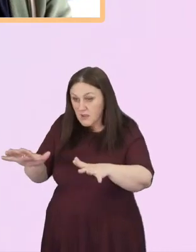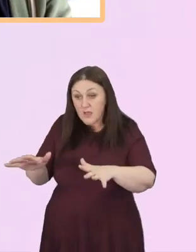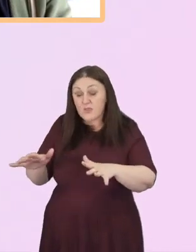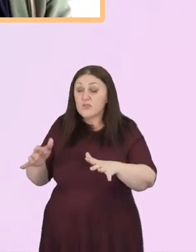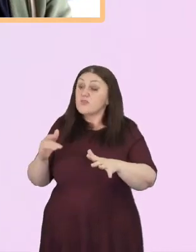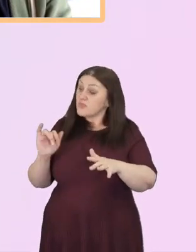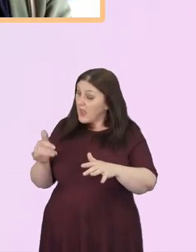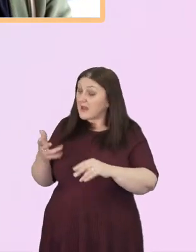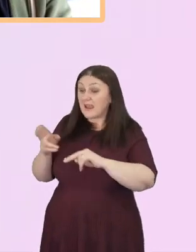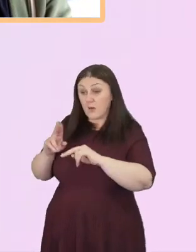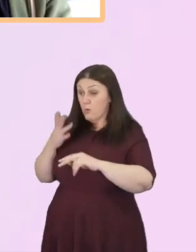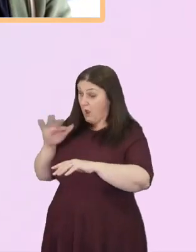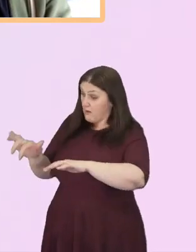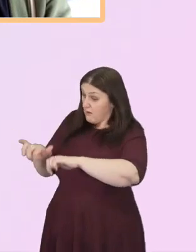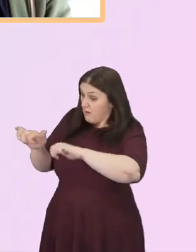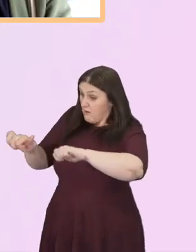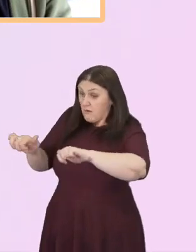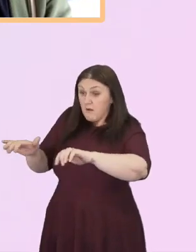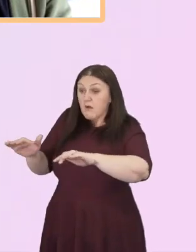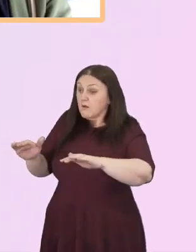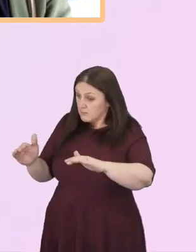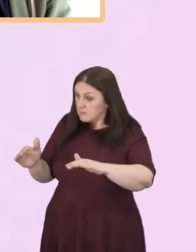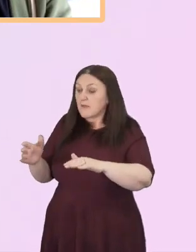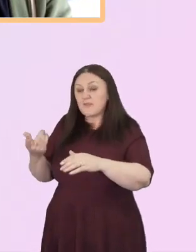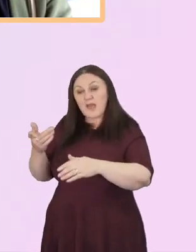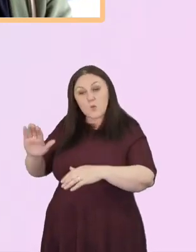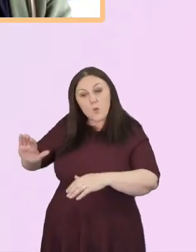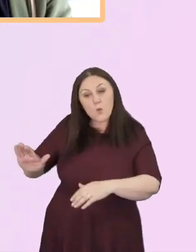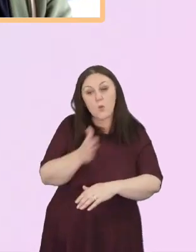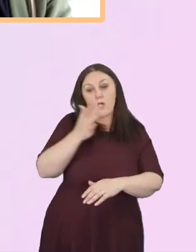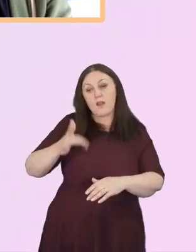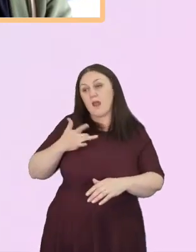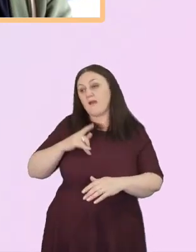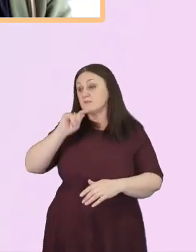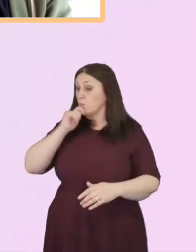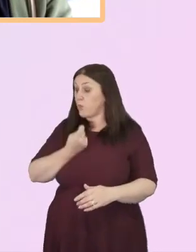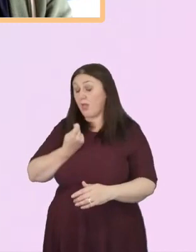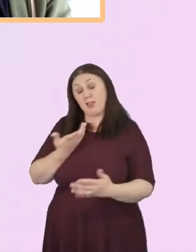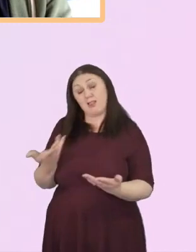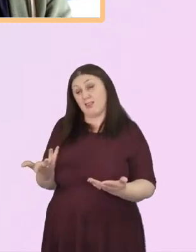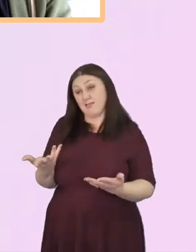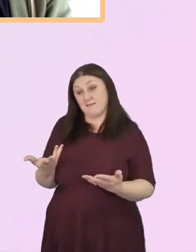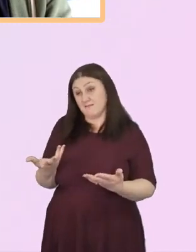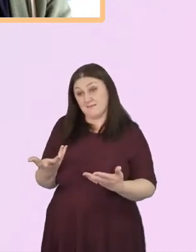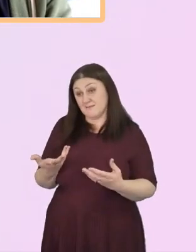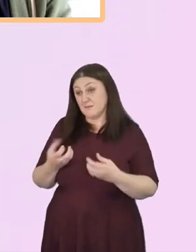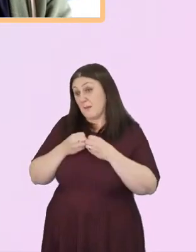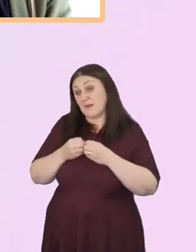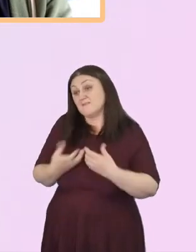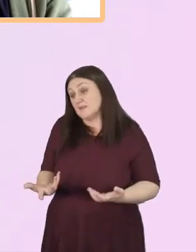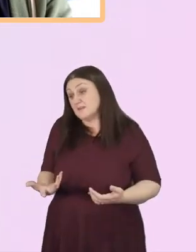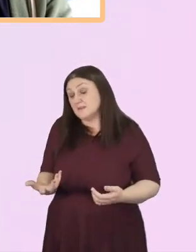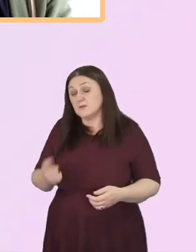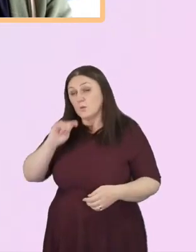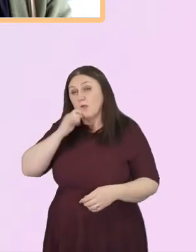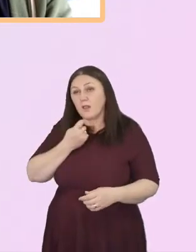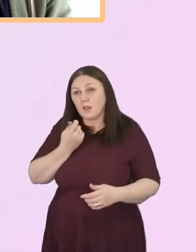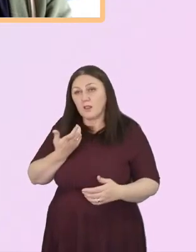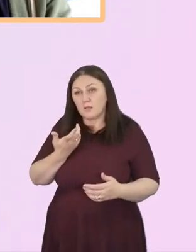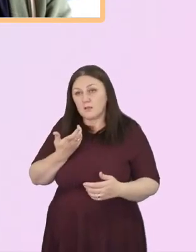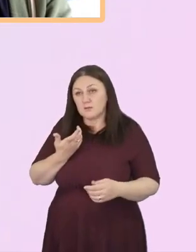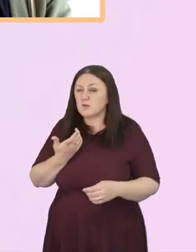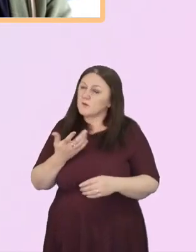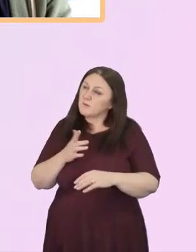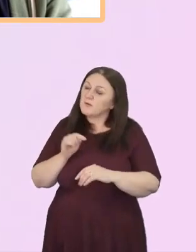be benefited. So that's why it's not helpful. It wasn't helpful at the time, particularly.